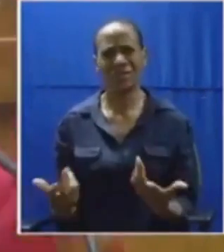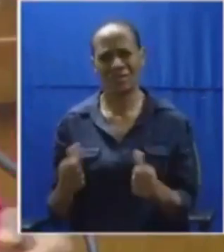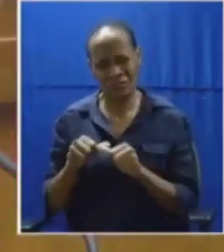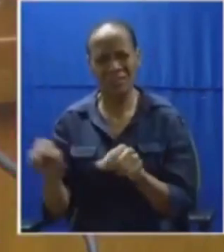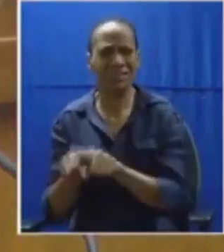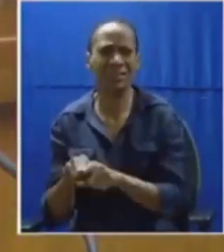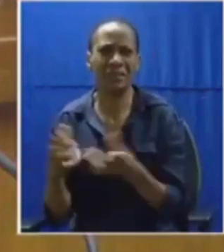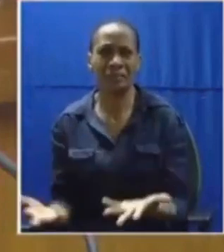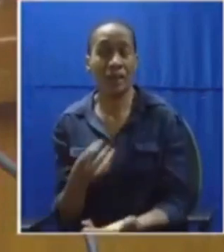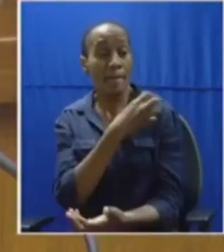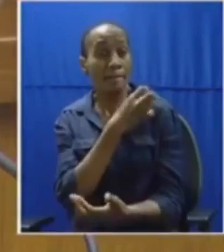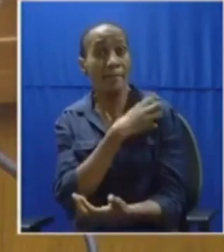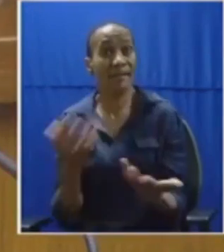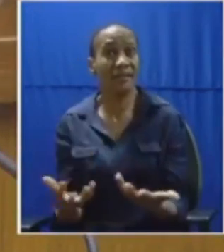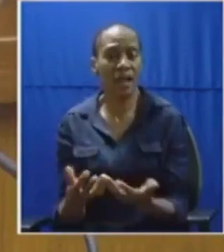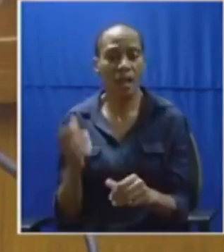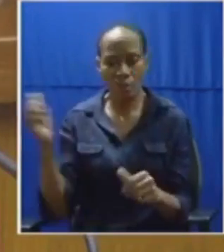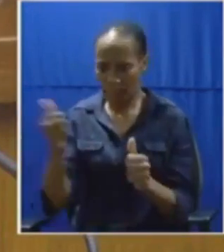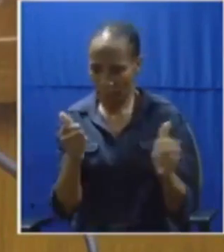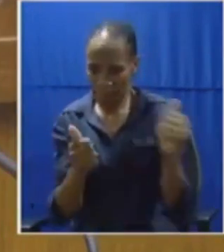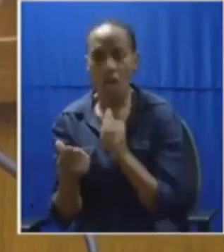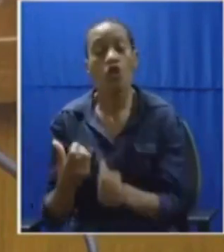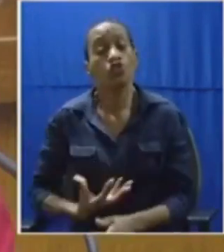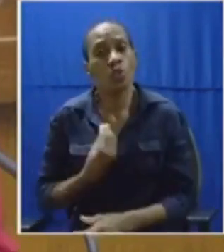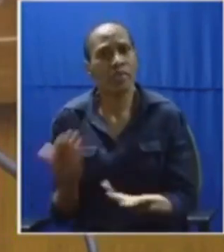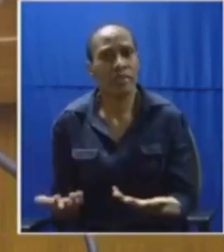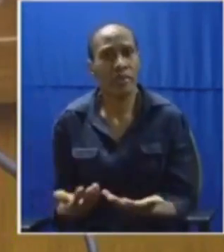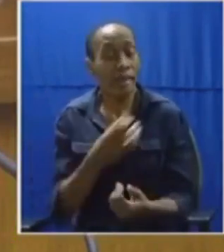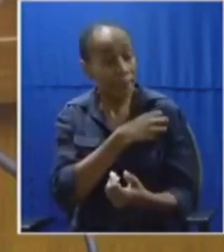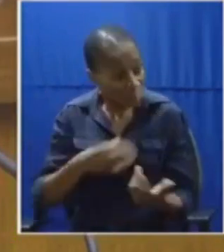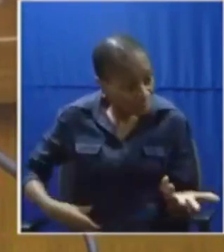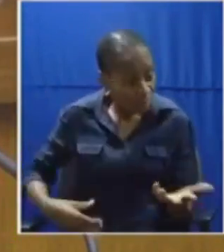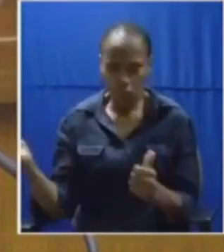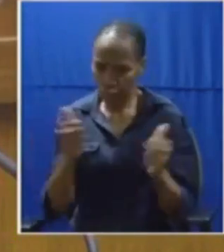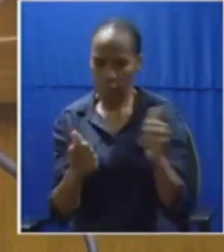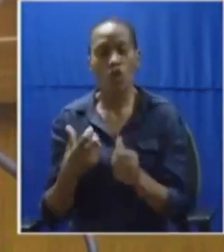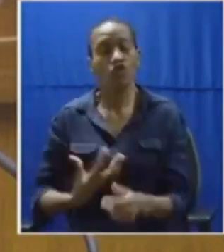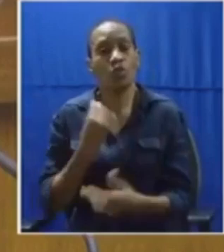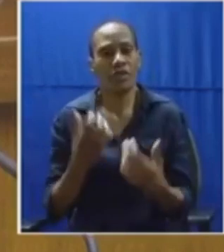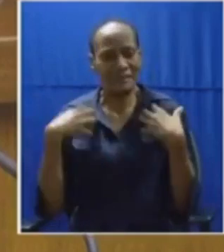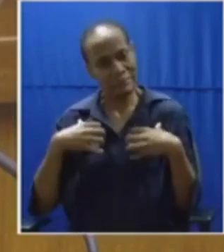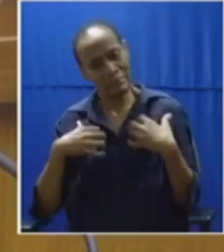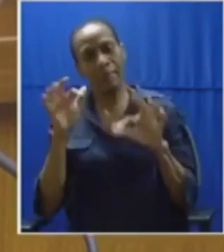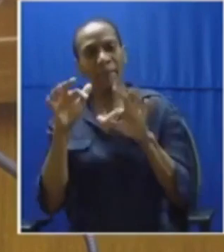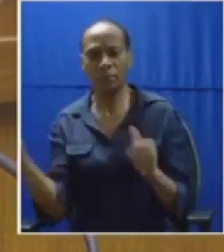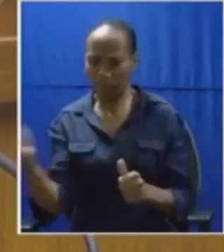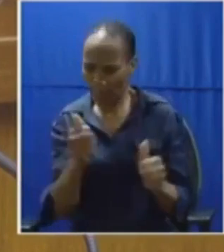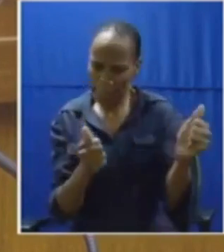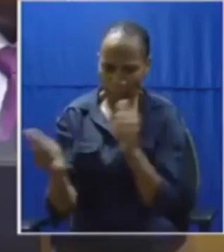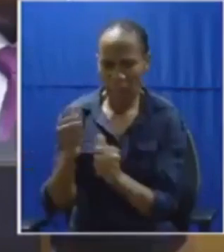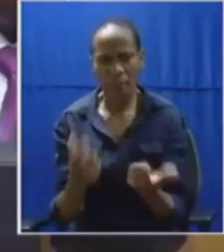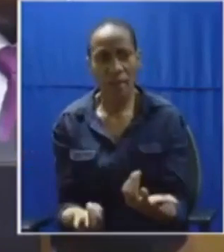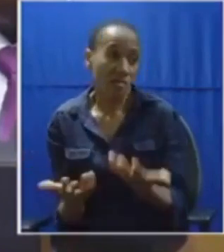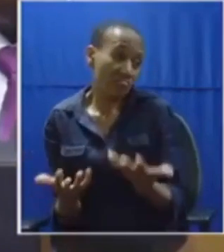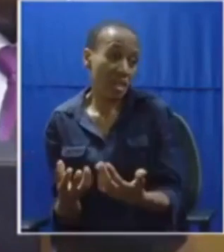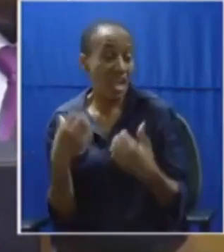minister get young people president get young people get energetic people they may not be